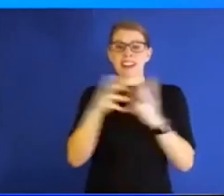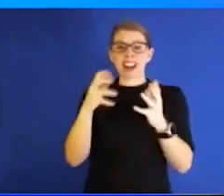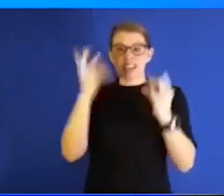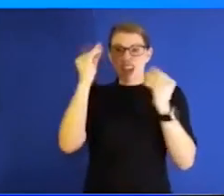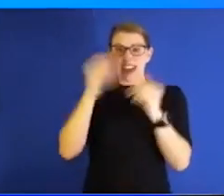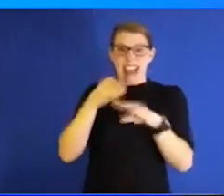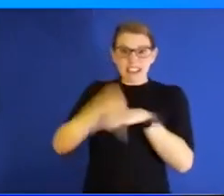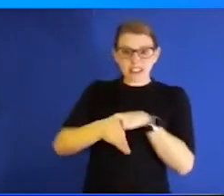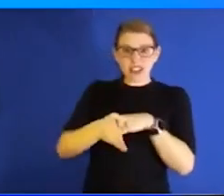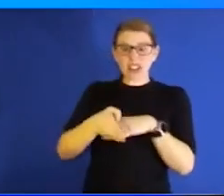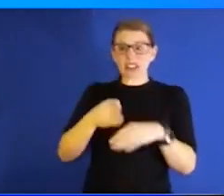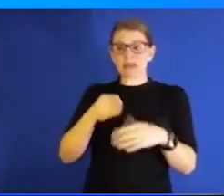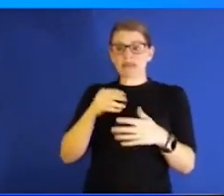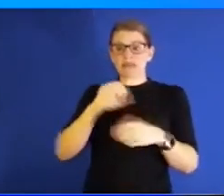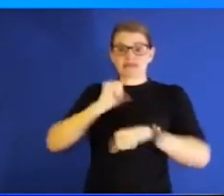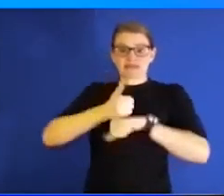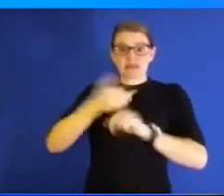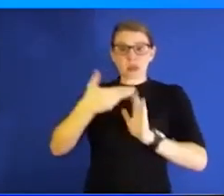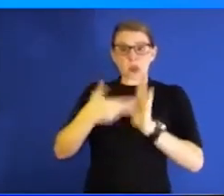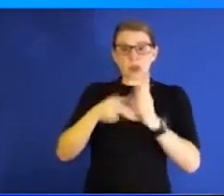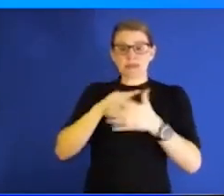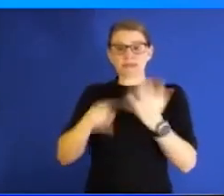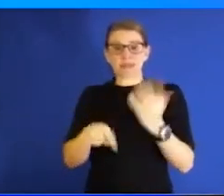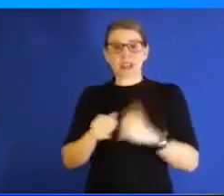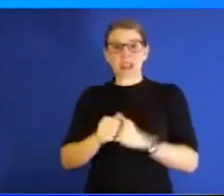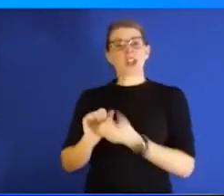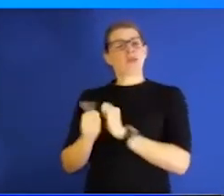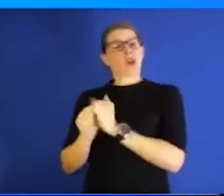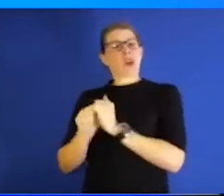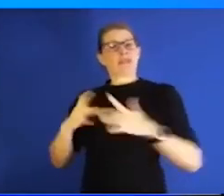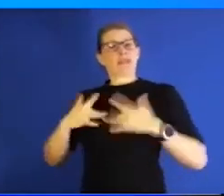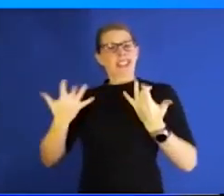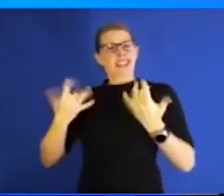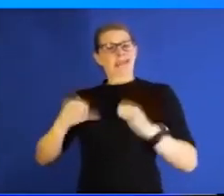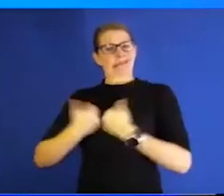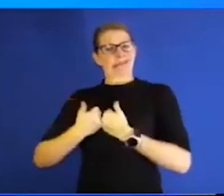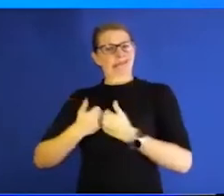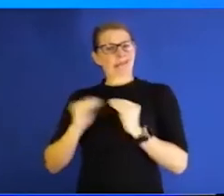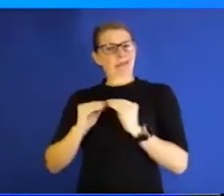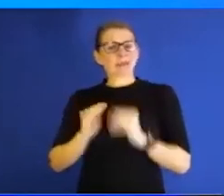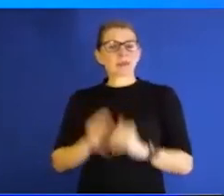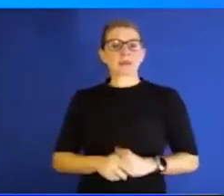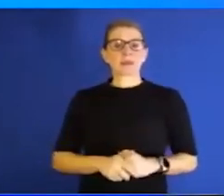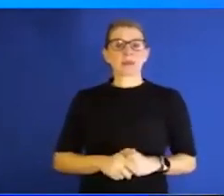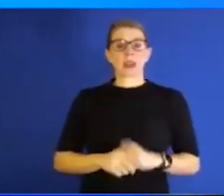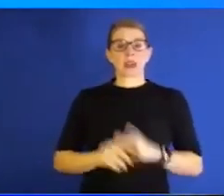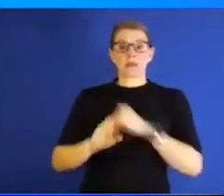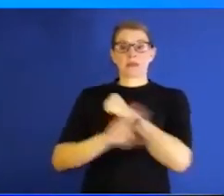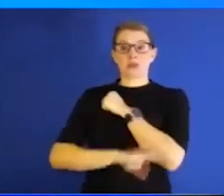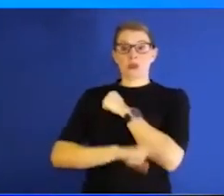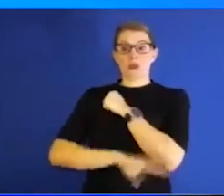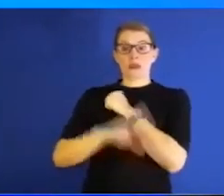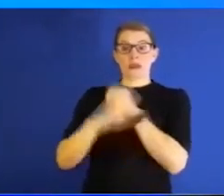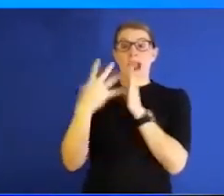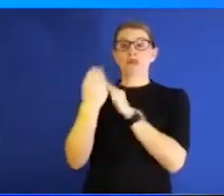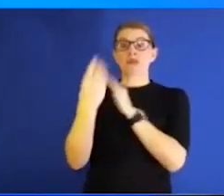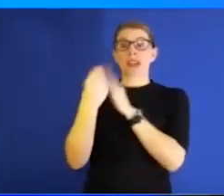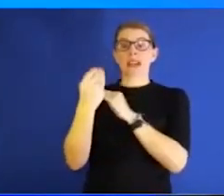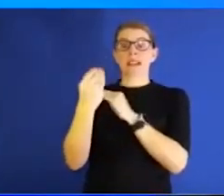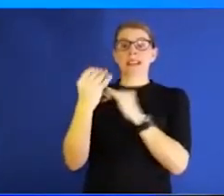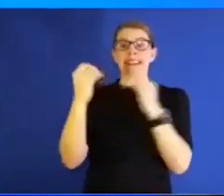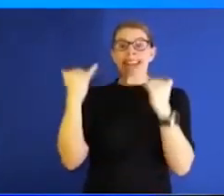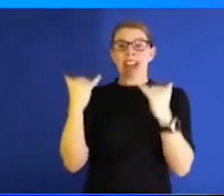indoors, athletics events have been a bit more of a challenge, particularly as we went out of the fall outside into the into the winter inside.